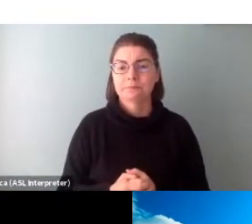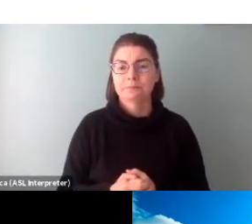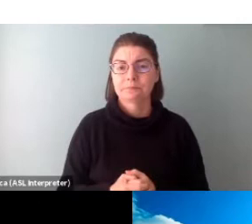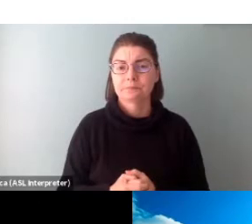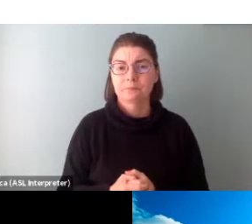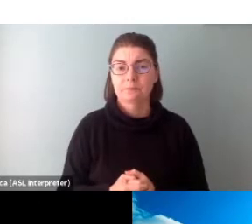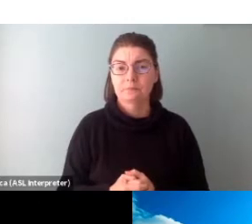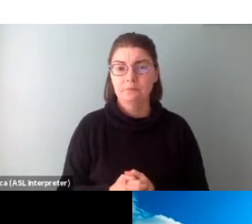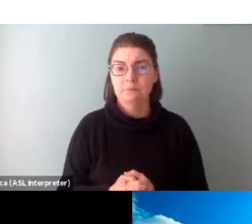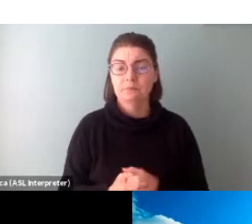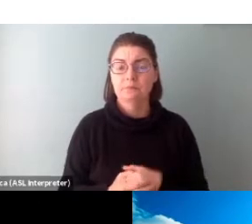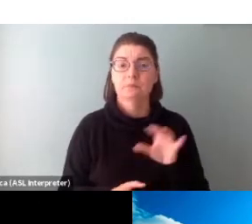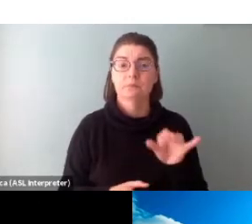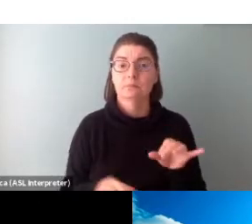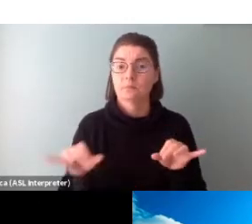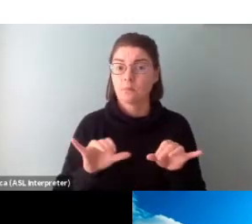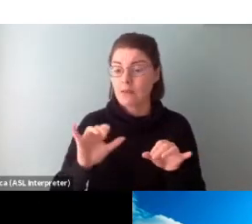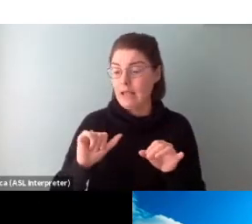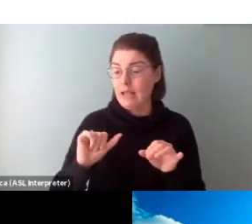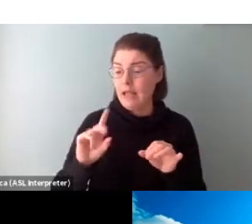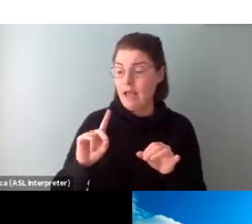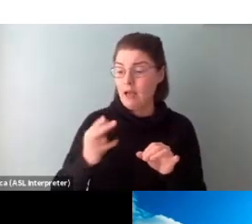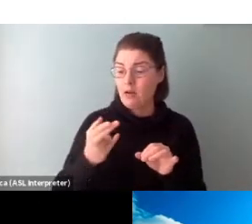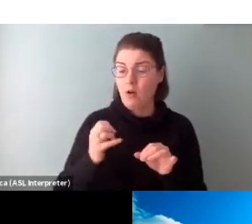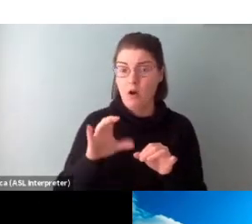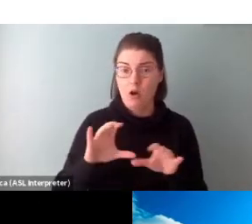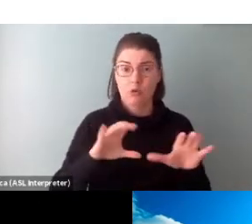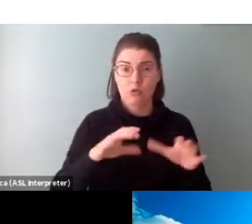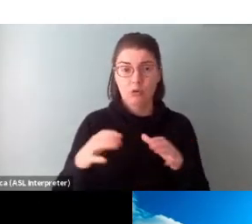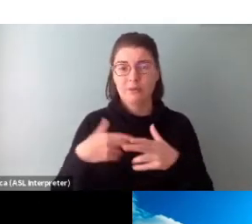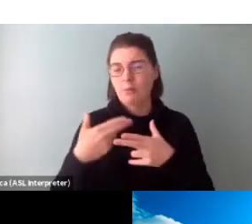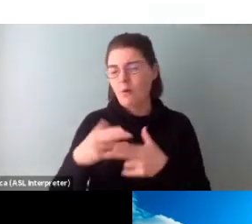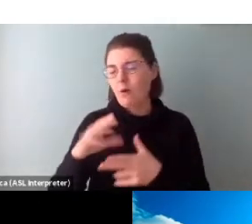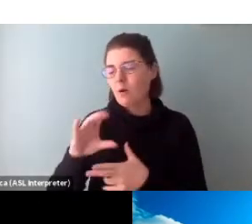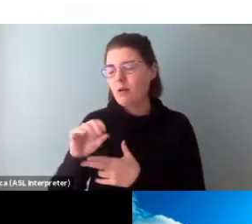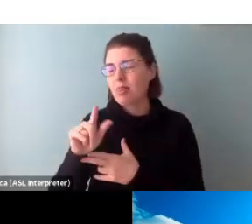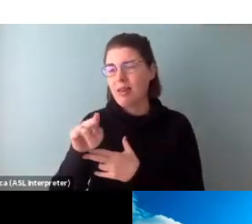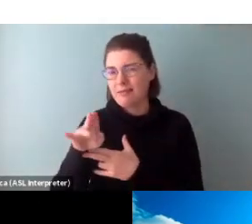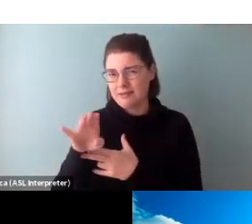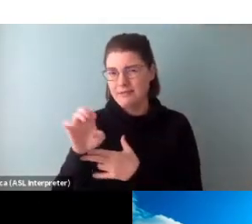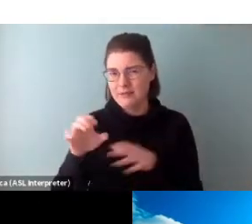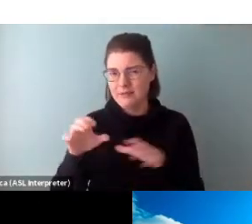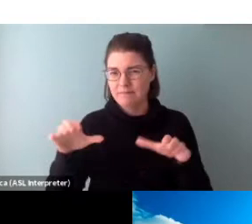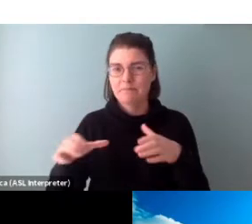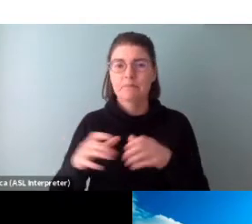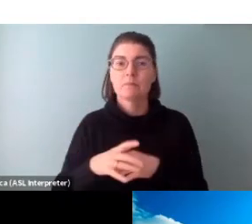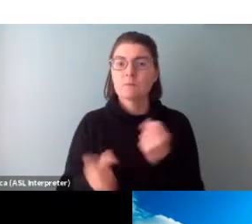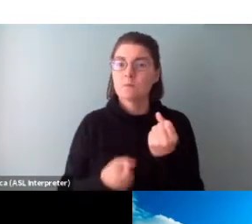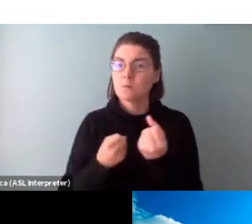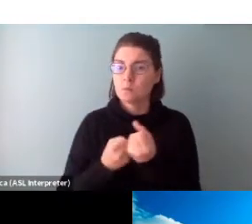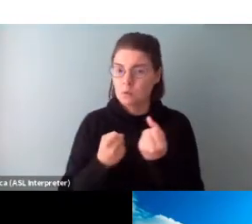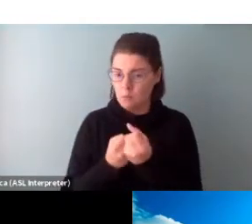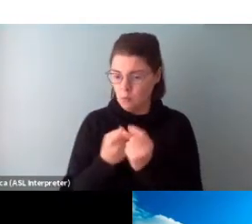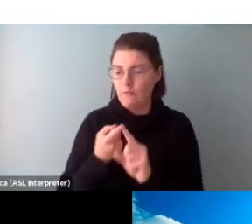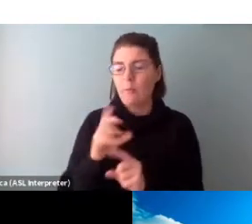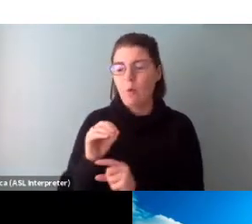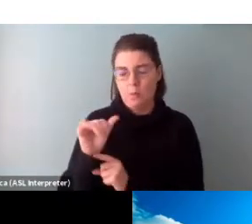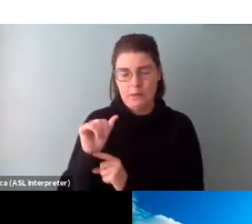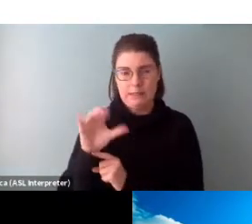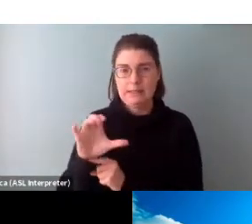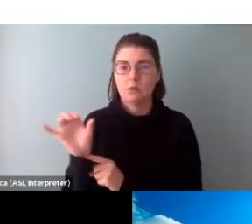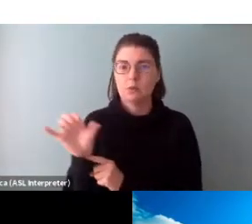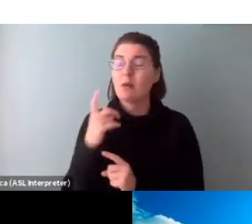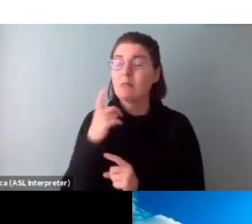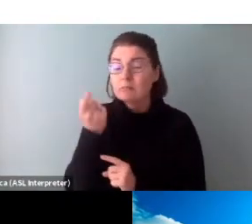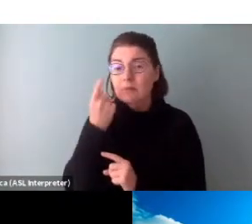As well, ad hoc groups and collectives are supported through Ontario Arts Council, but they must